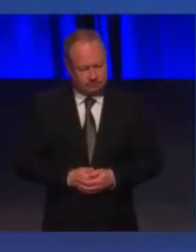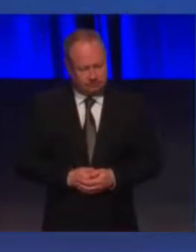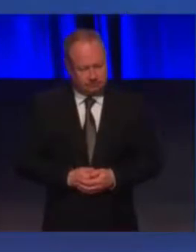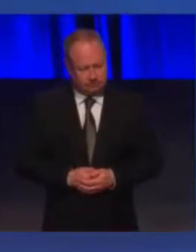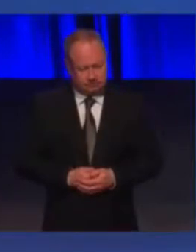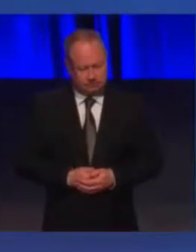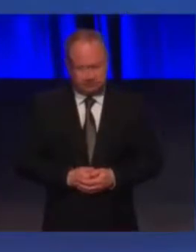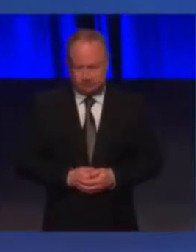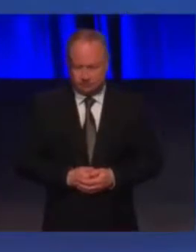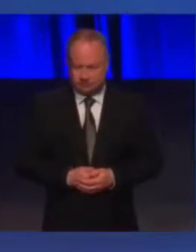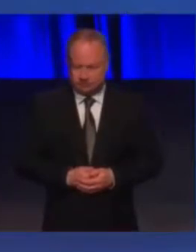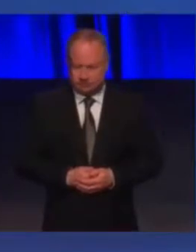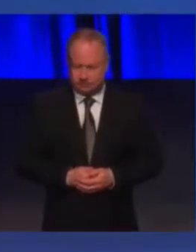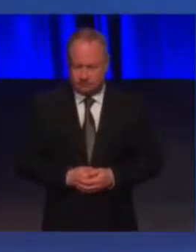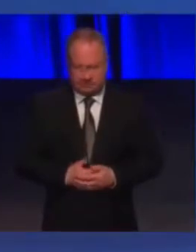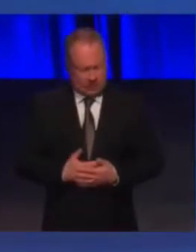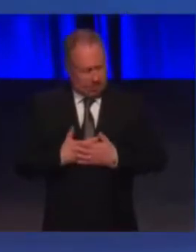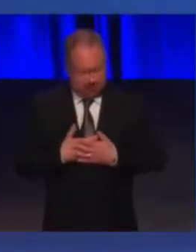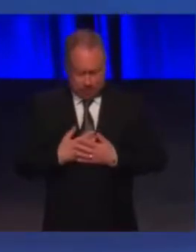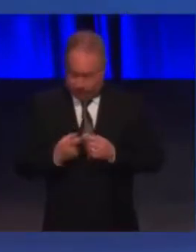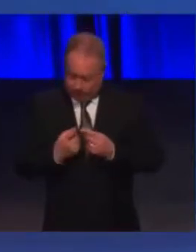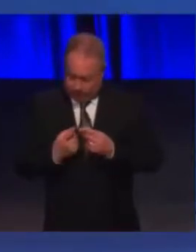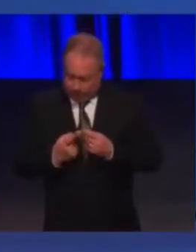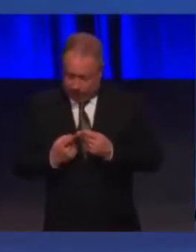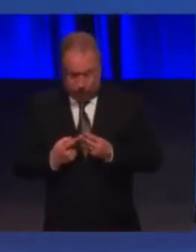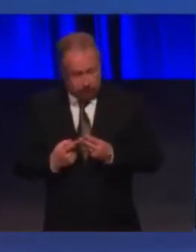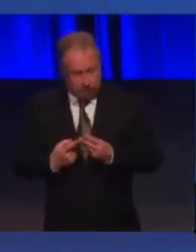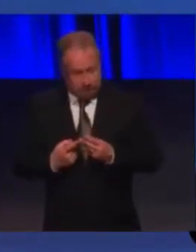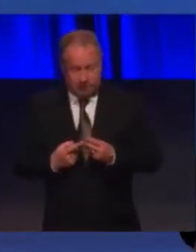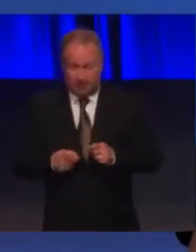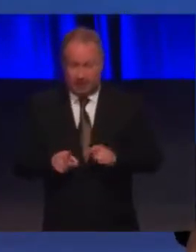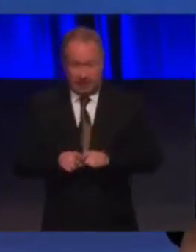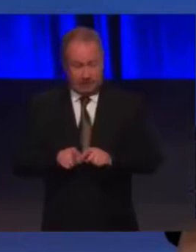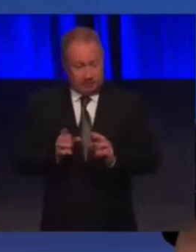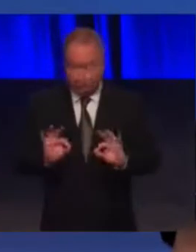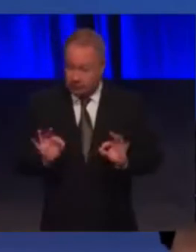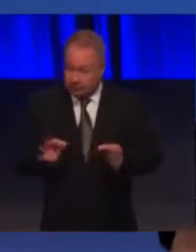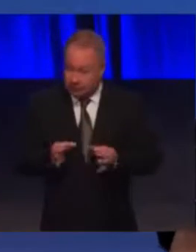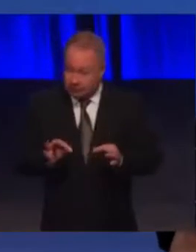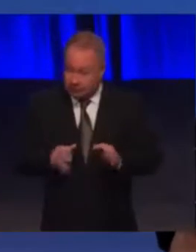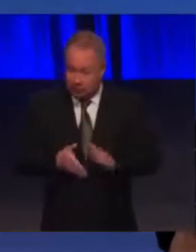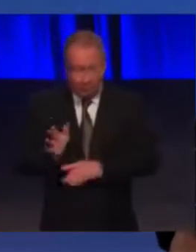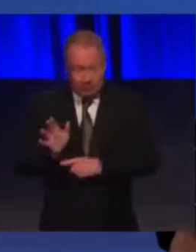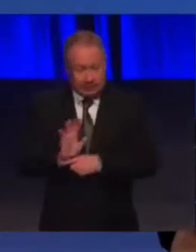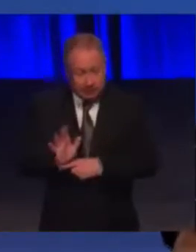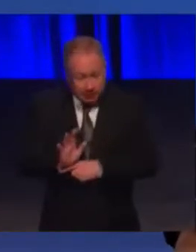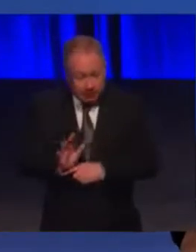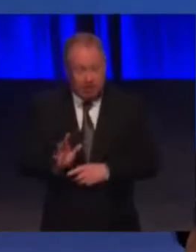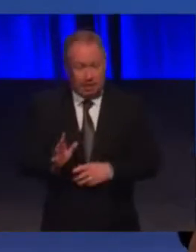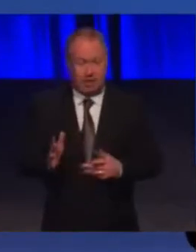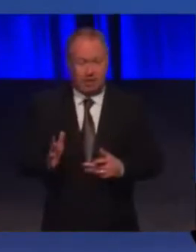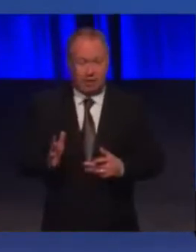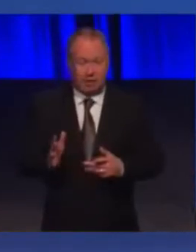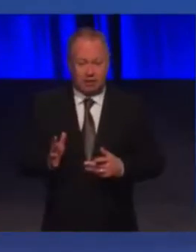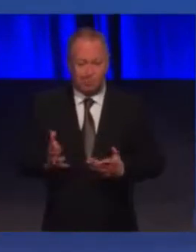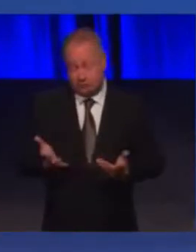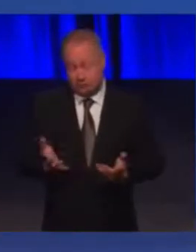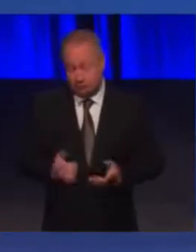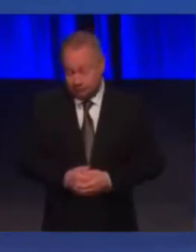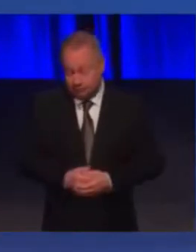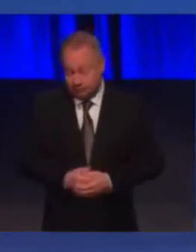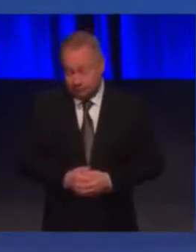He gets great joy from many things, things like you and I enjoy such as music, going to the pictures, things like that.